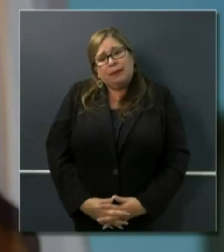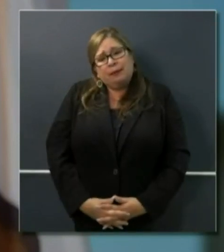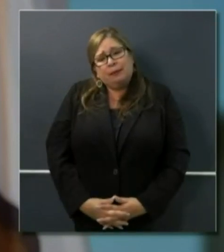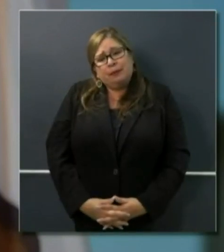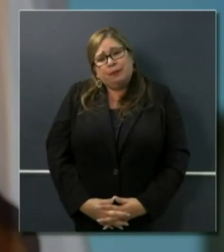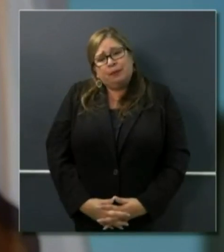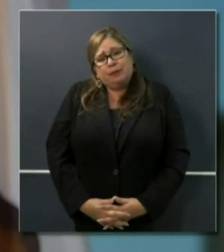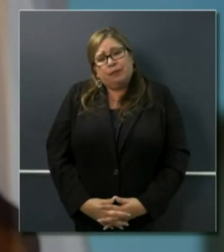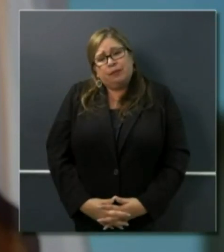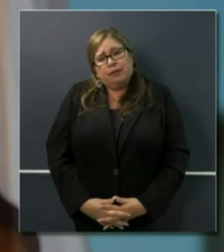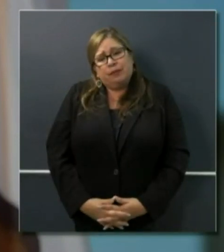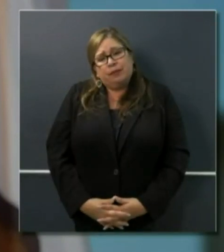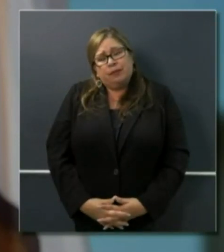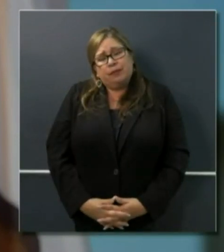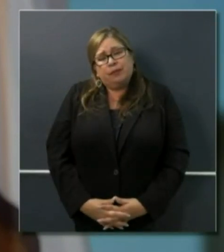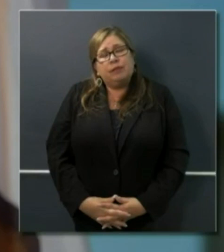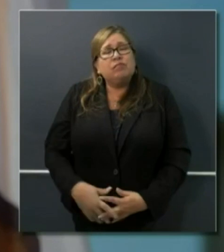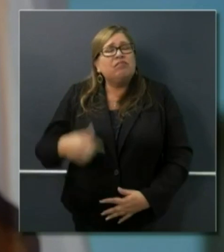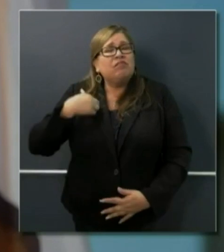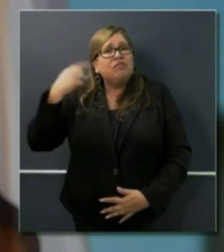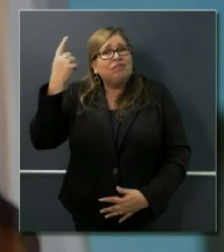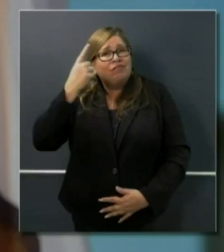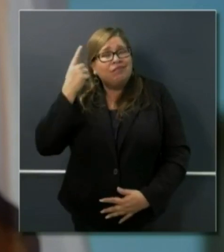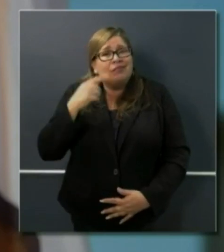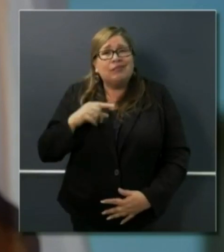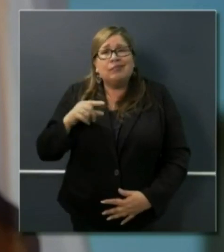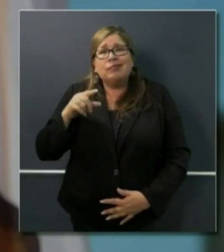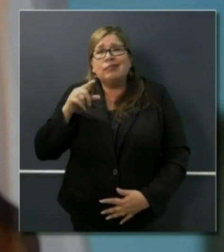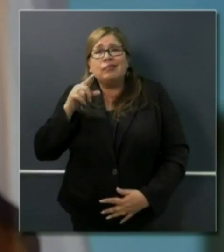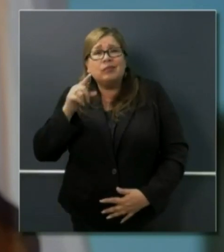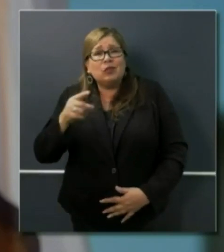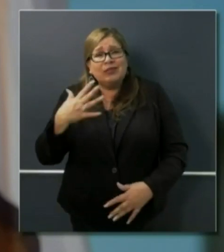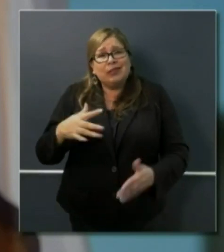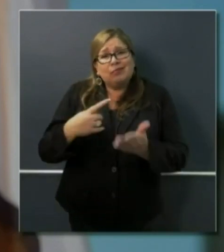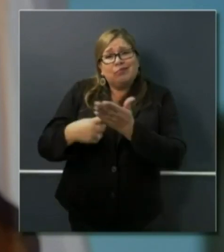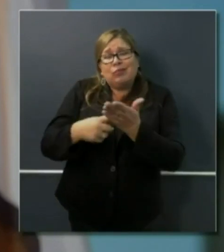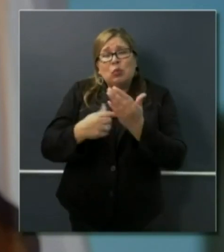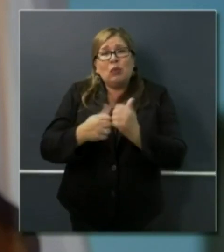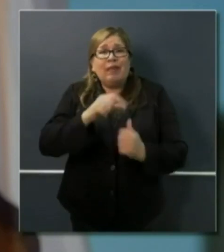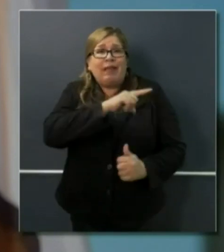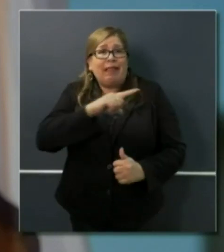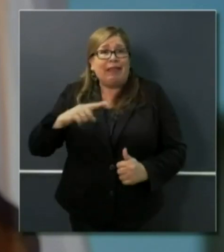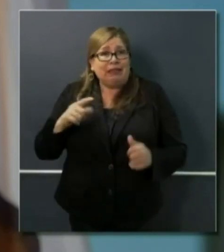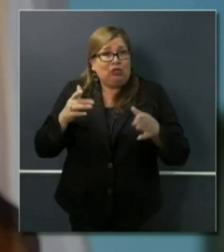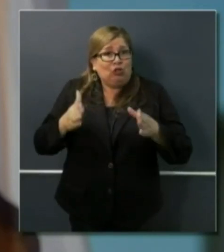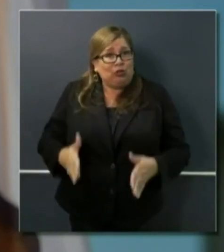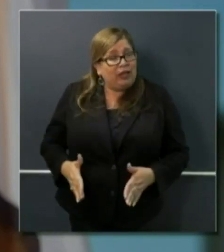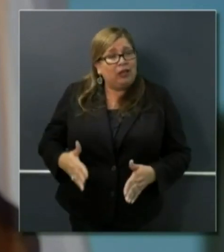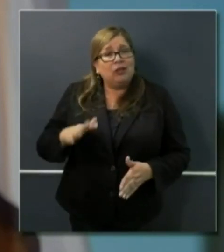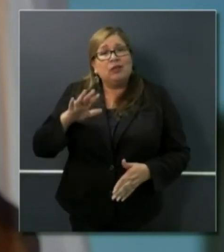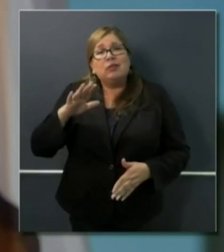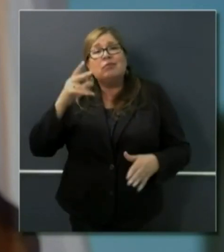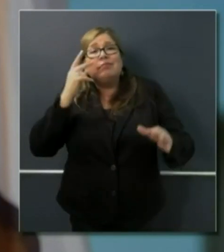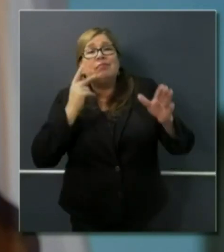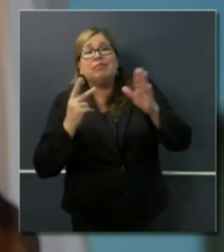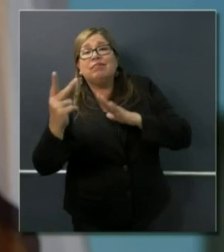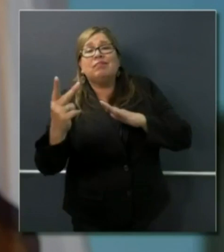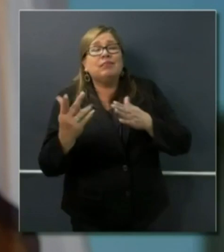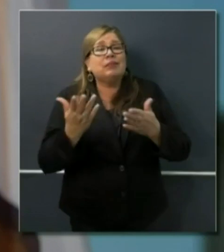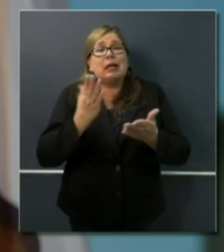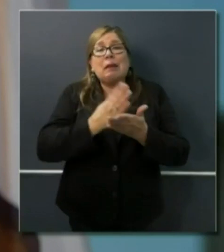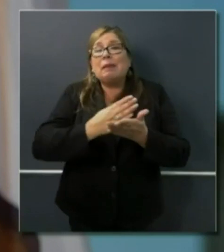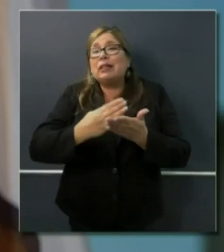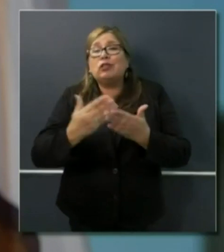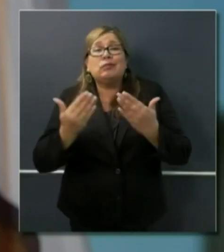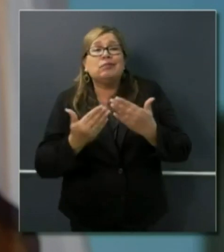legislature about what they're prioritizing going forward as far as legislation and the budget and what those conversations are looking like,